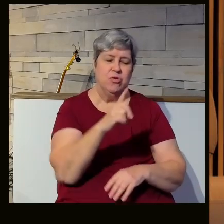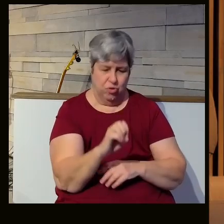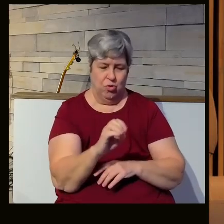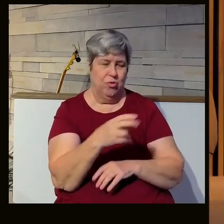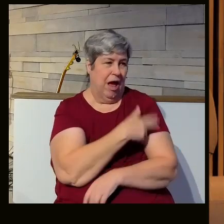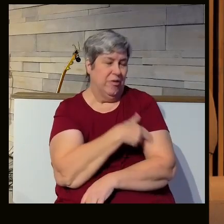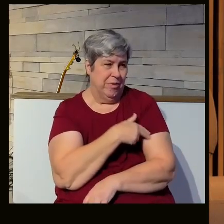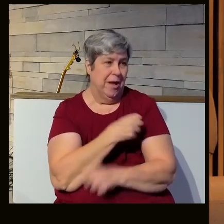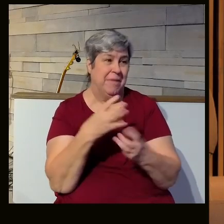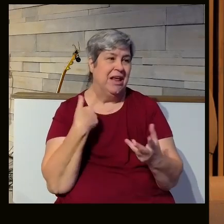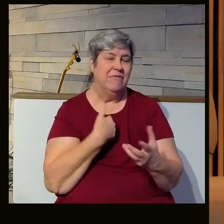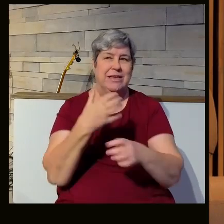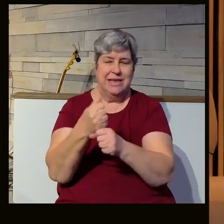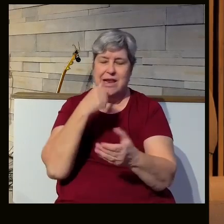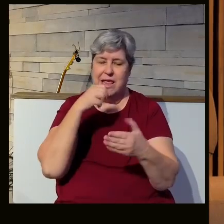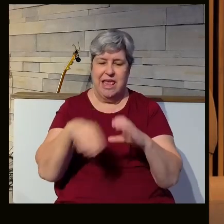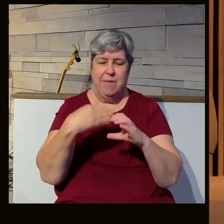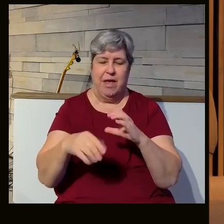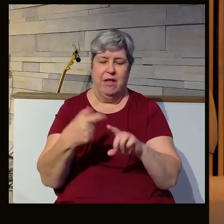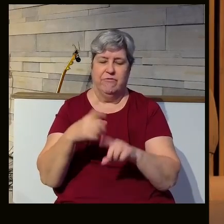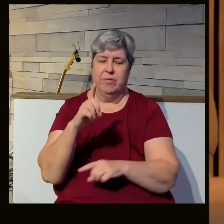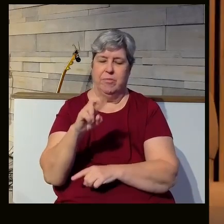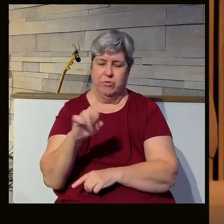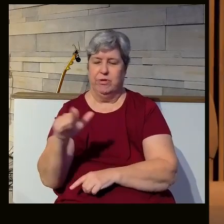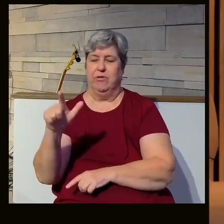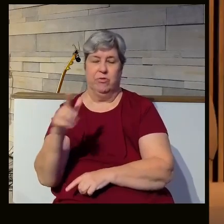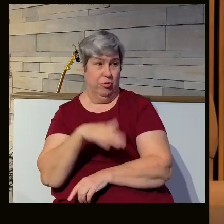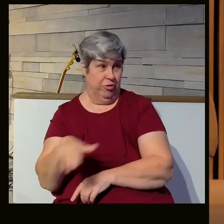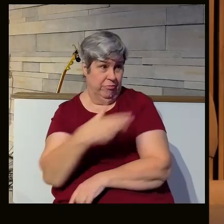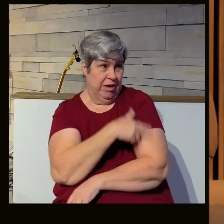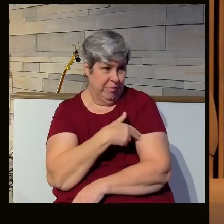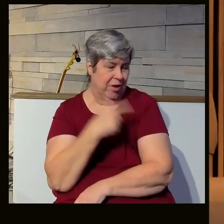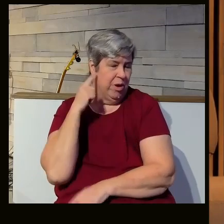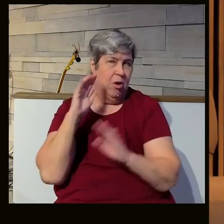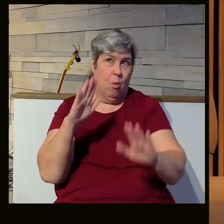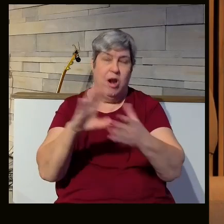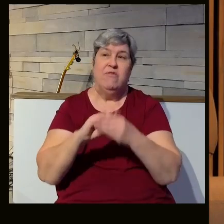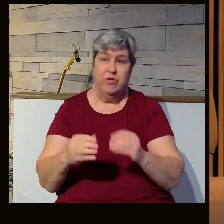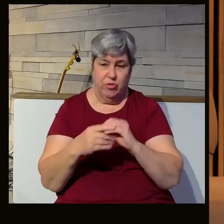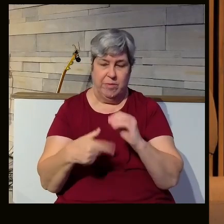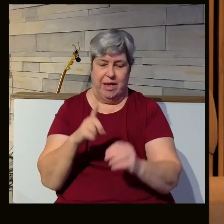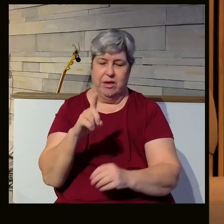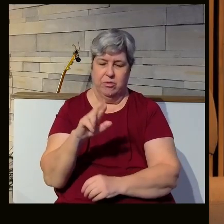email for Driscoll Children's Hospital, and we hear some wonderful stories about what Driscoll Hospital is doing.